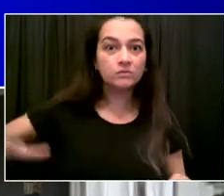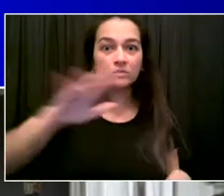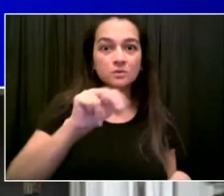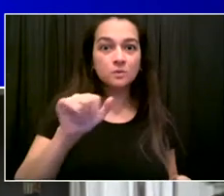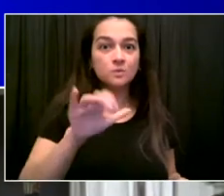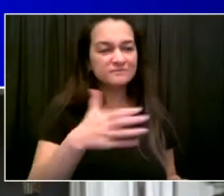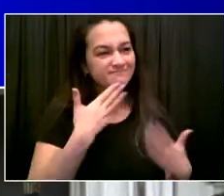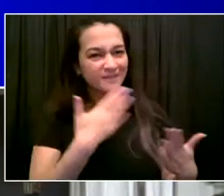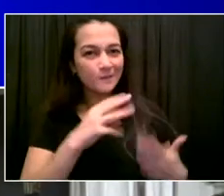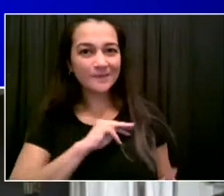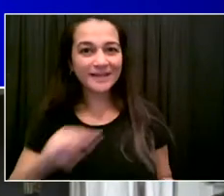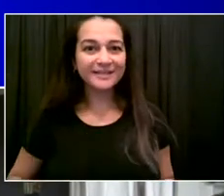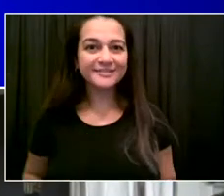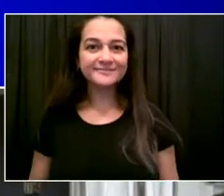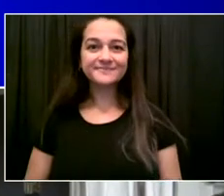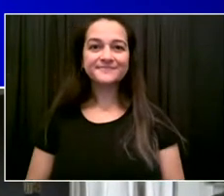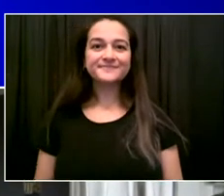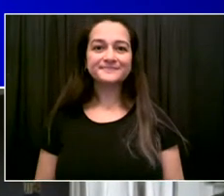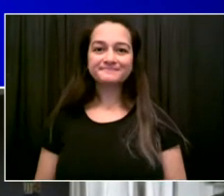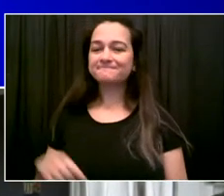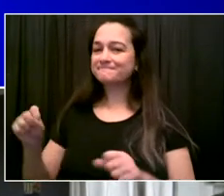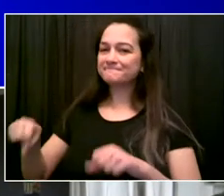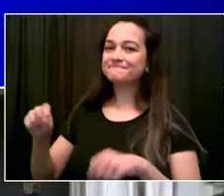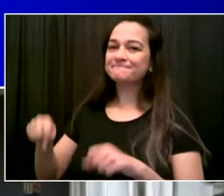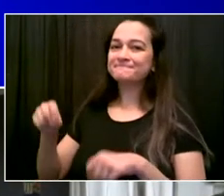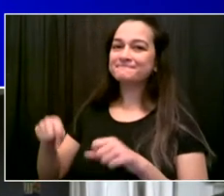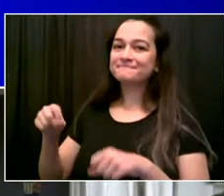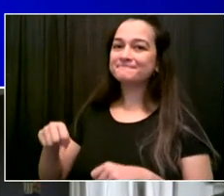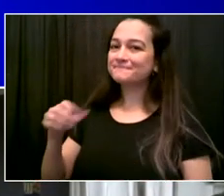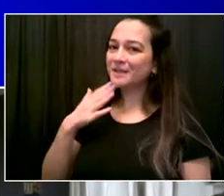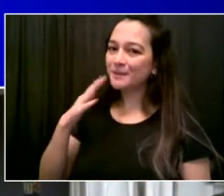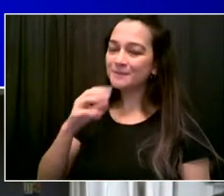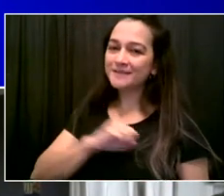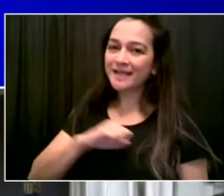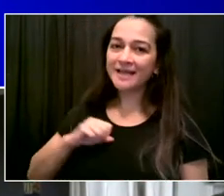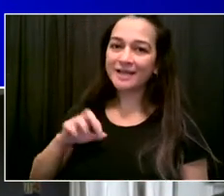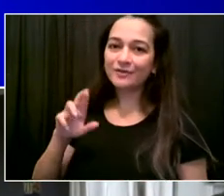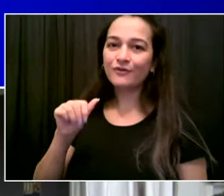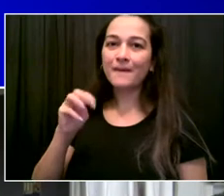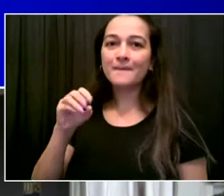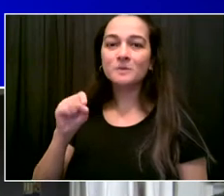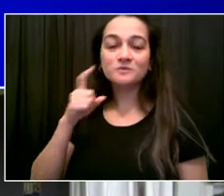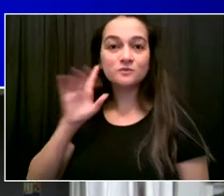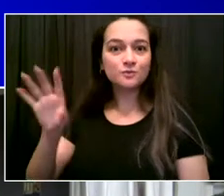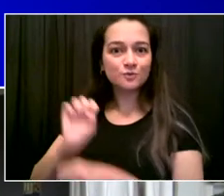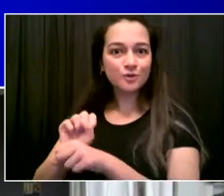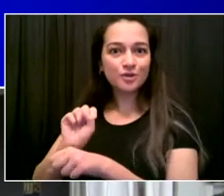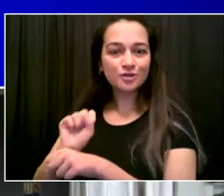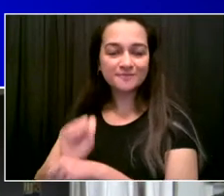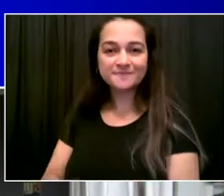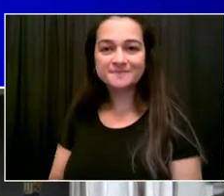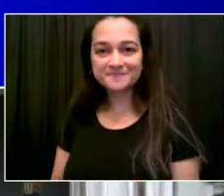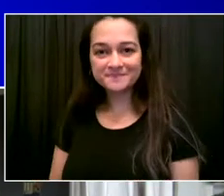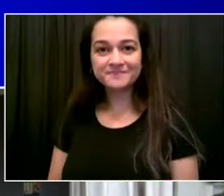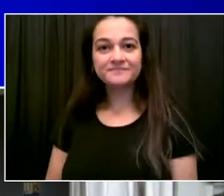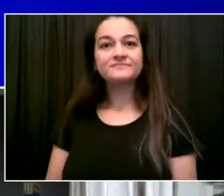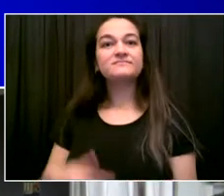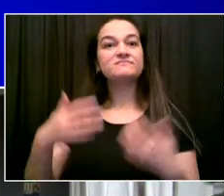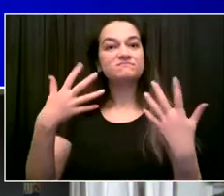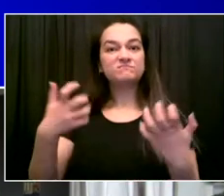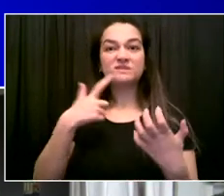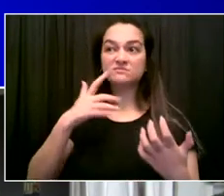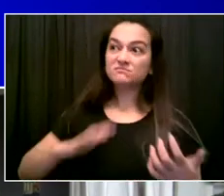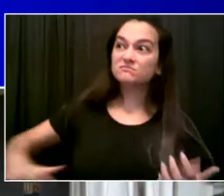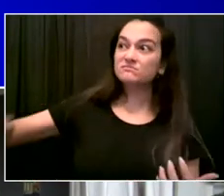have one of your good colleagues from the Assembly in a moment. want to thank both of you because what you guys did in this last legislative